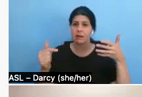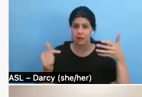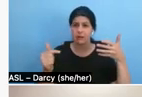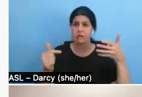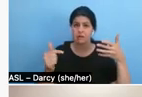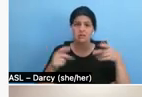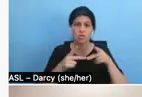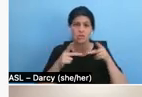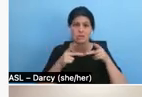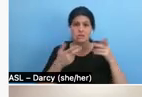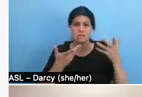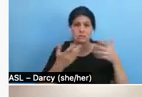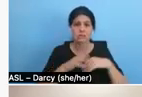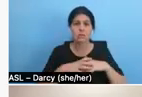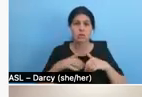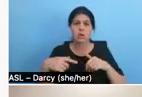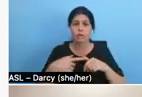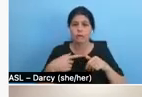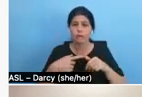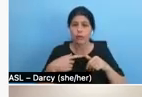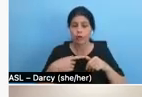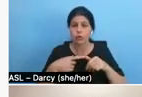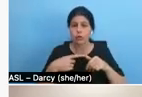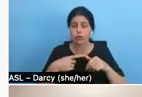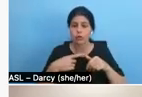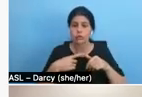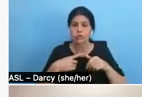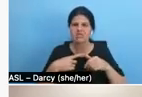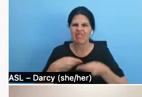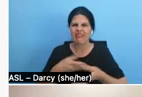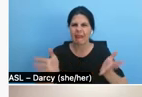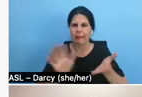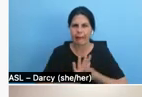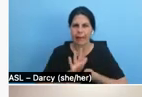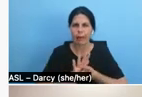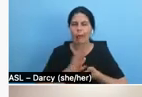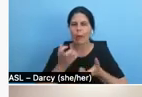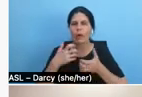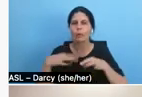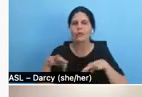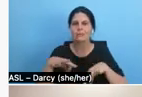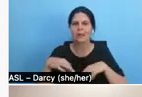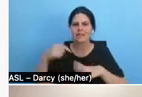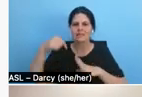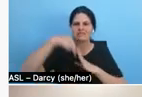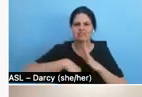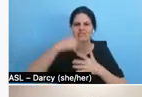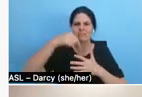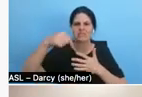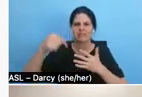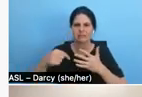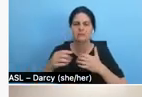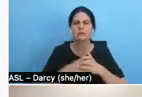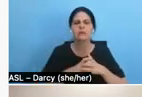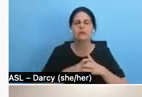go through the handout with you all and explain the particulars of it. And then I'd like to talk through just